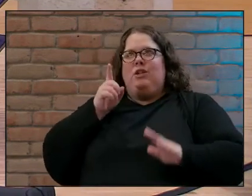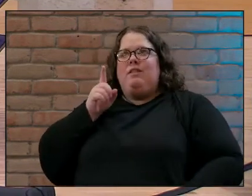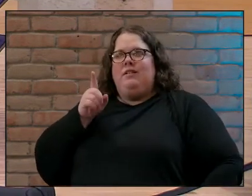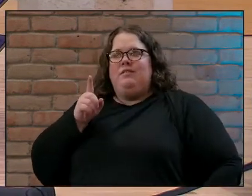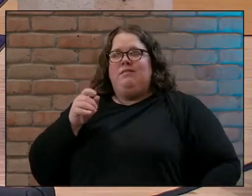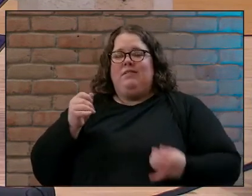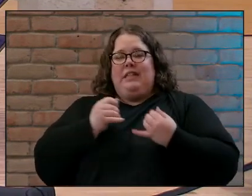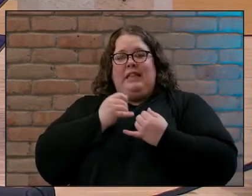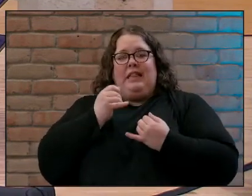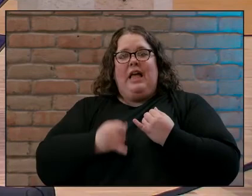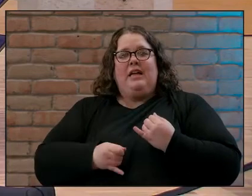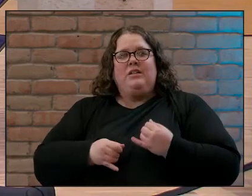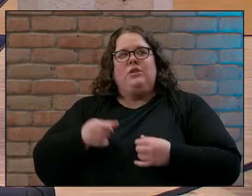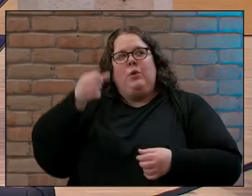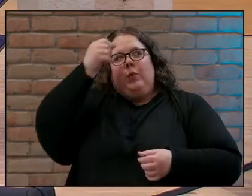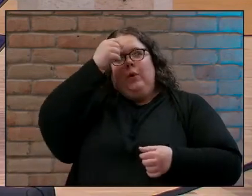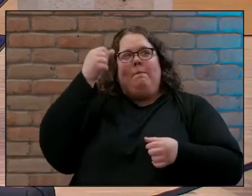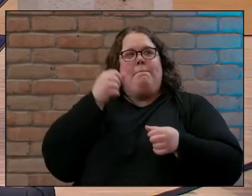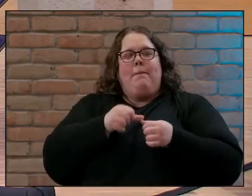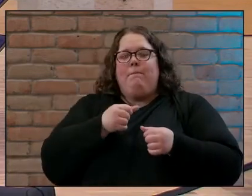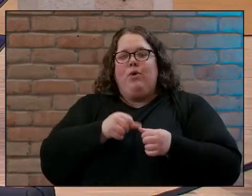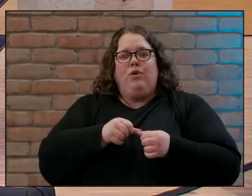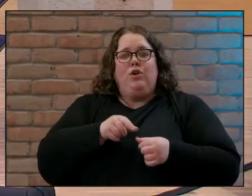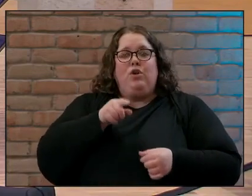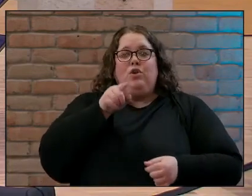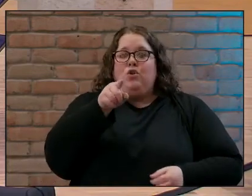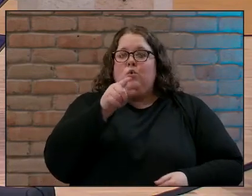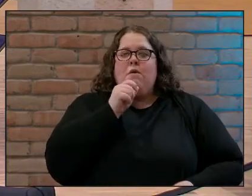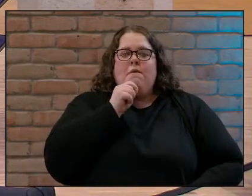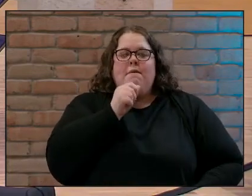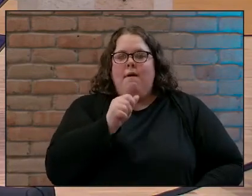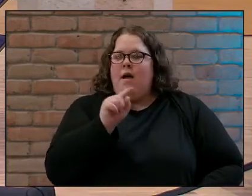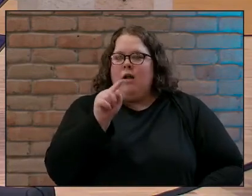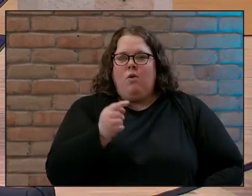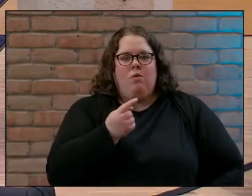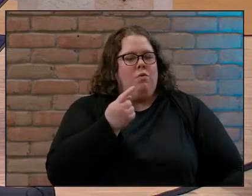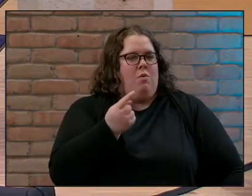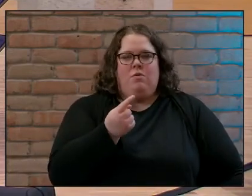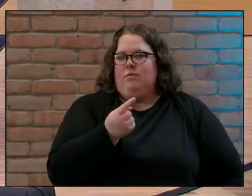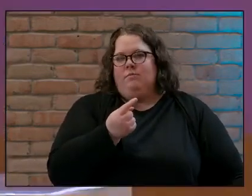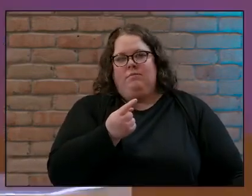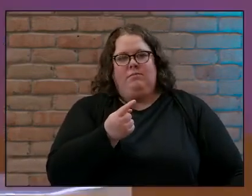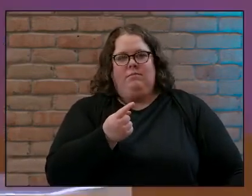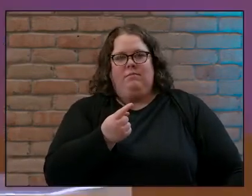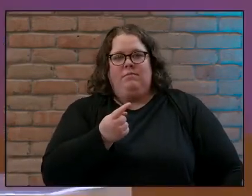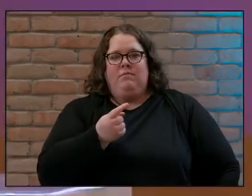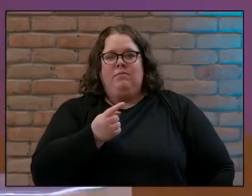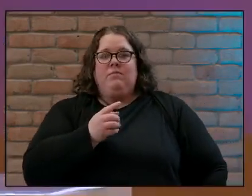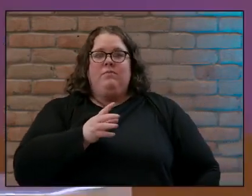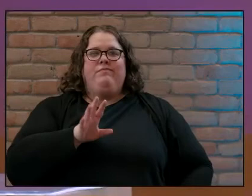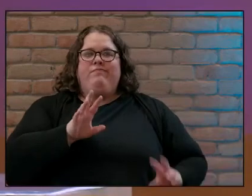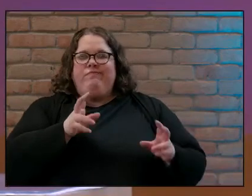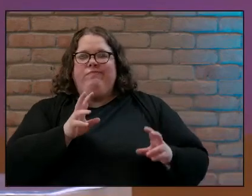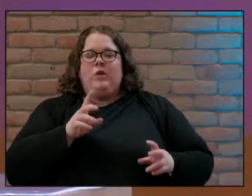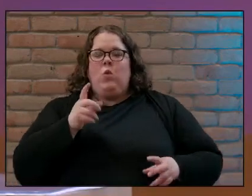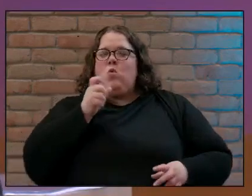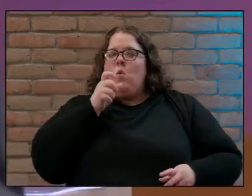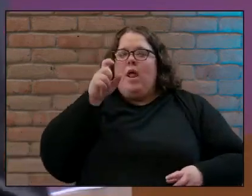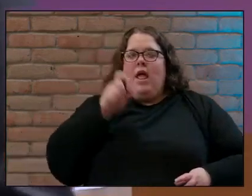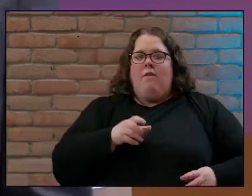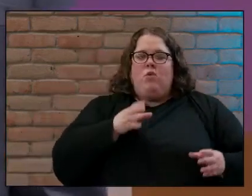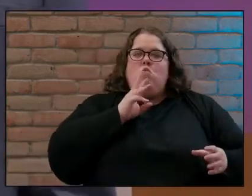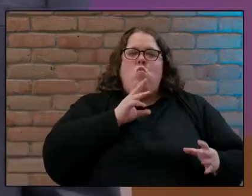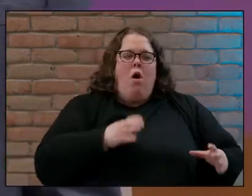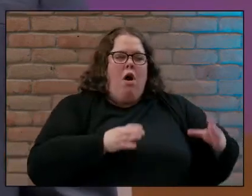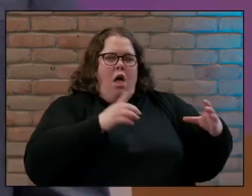remember you are not alone you don't have to sneak to the well by yourself the son of God